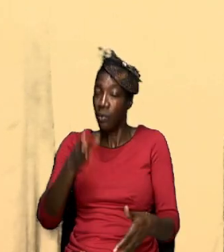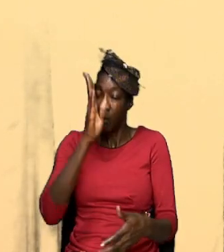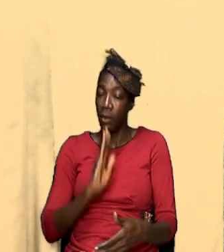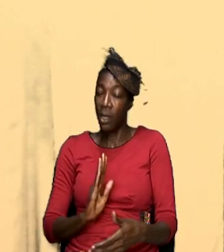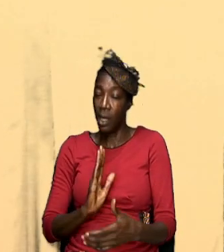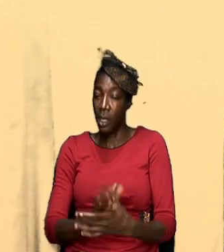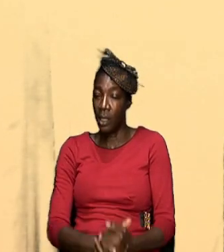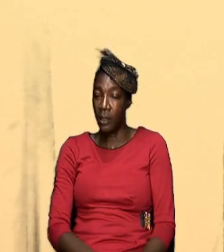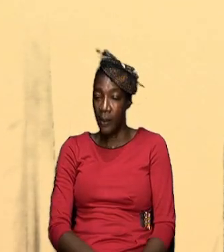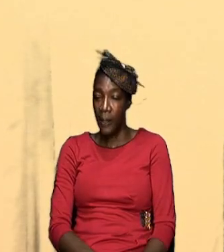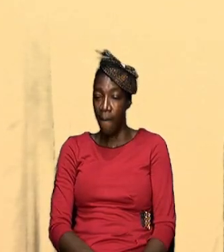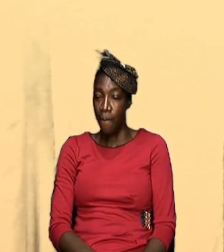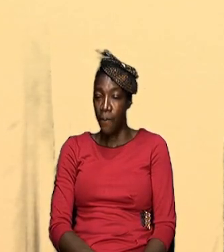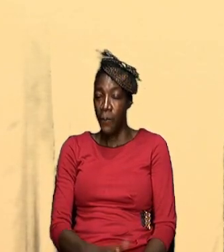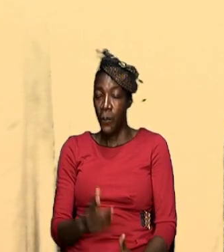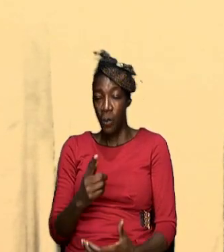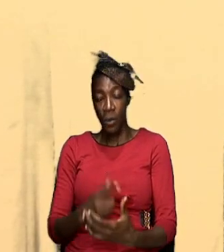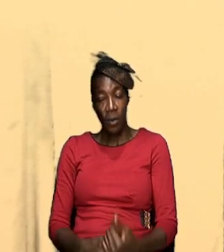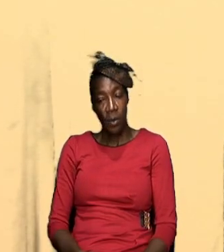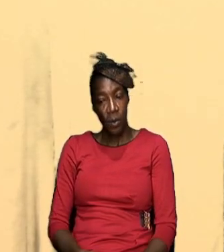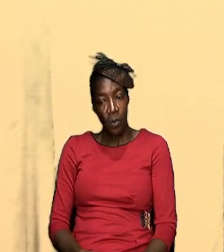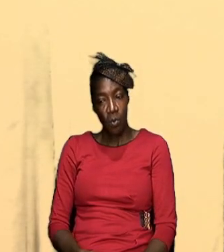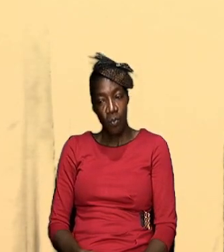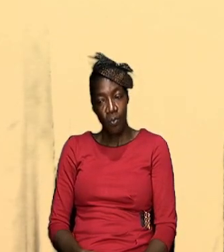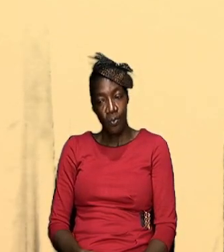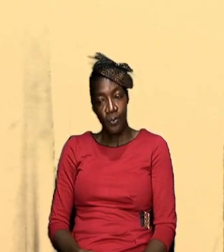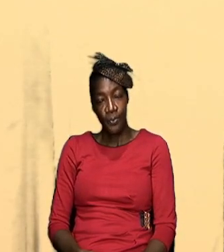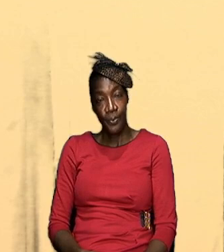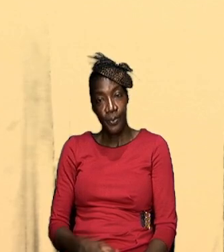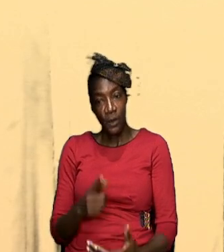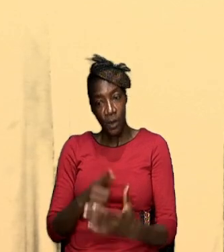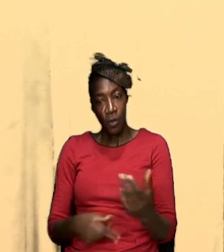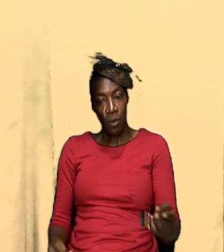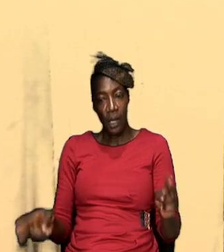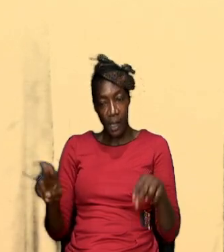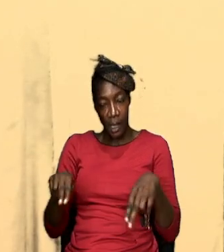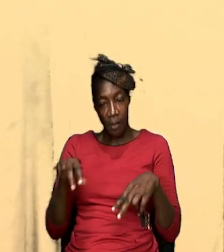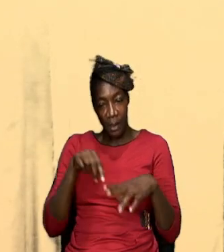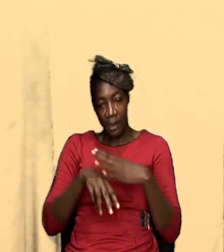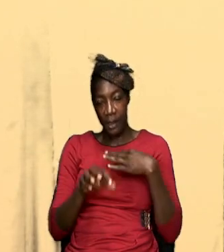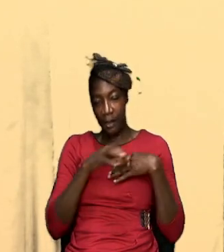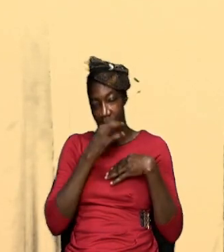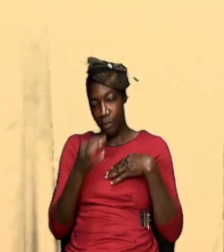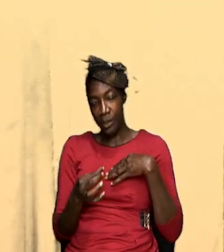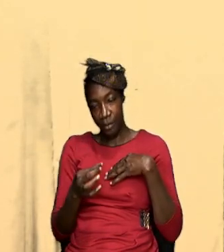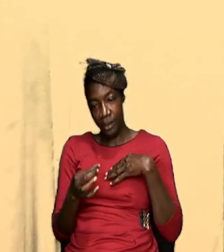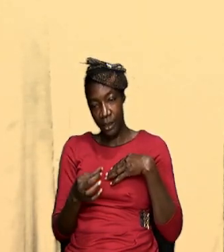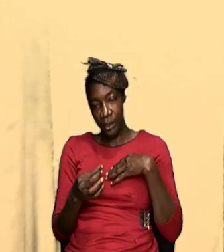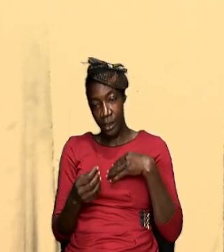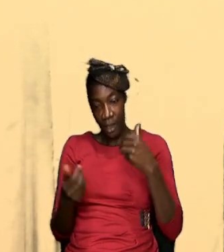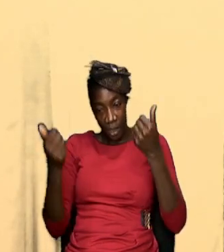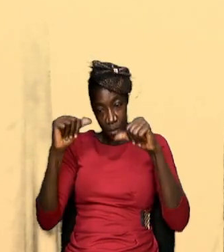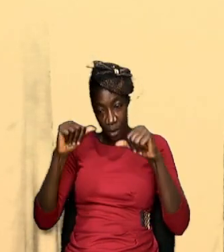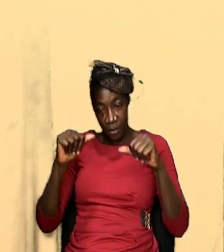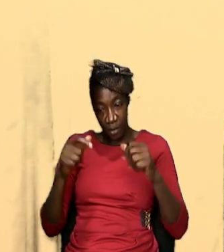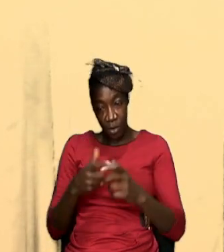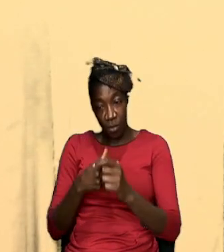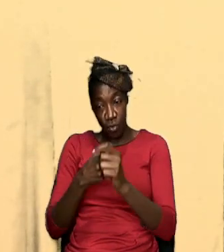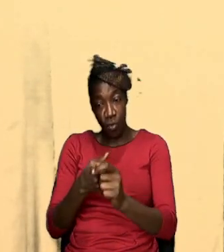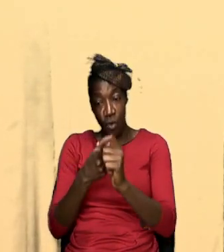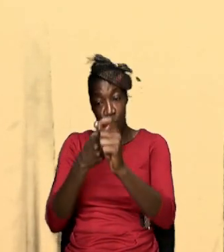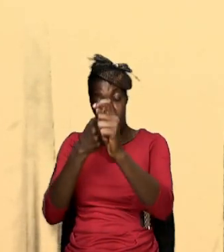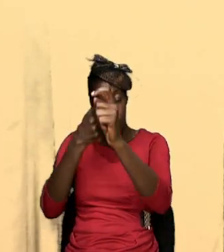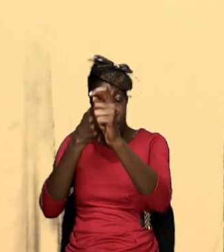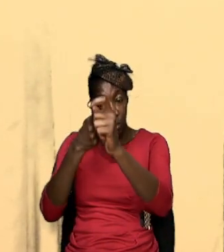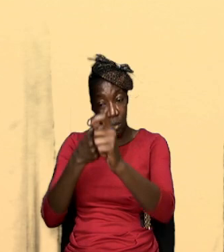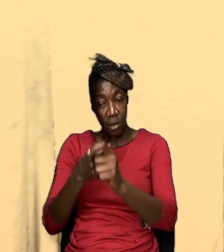you know but what I'm saying is that it's what is happening in the spirit because it is possible for us to run the aisles